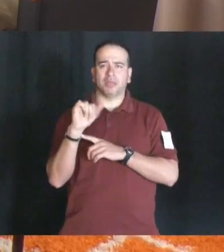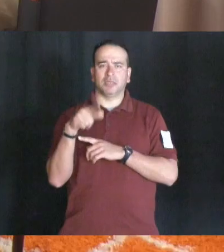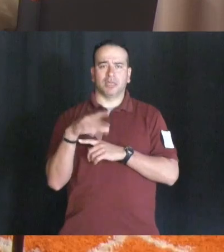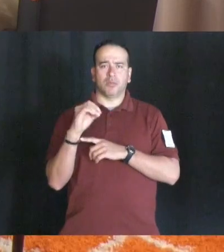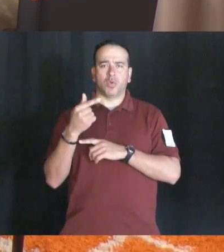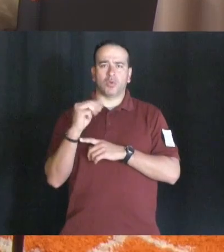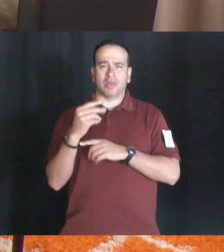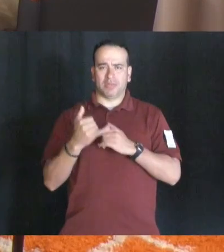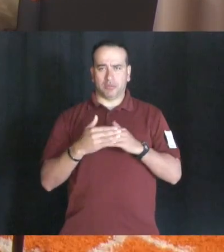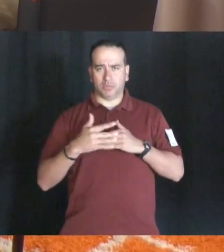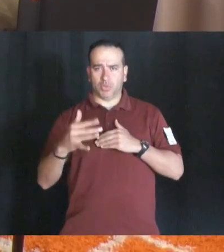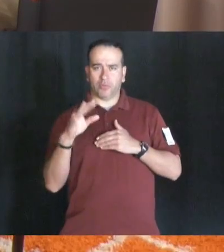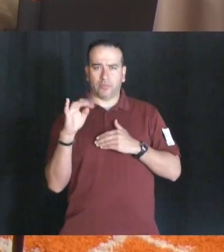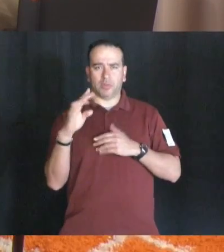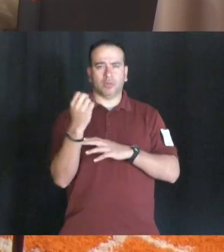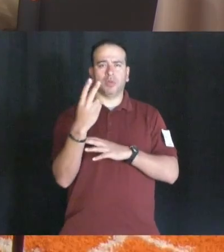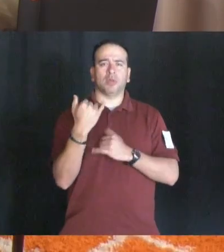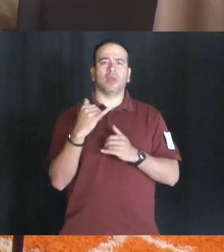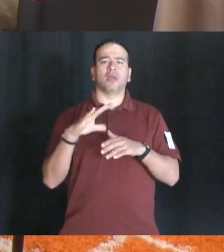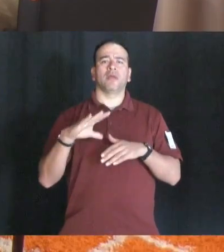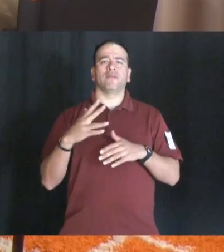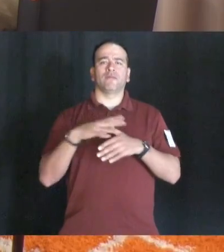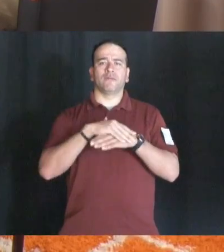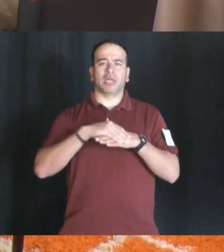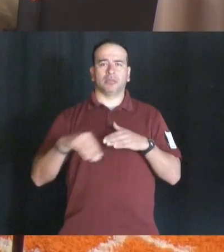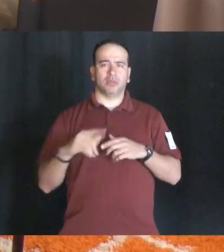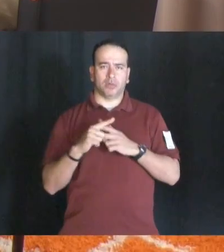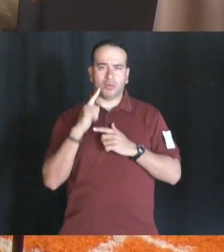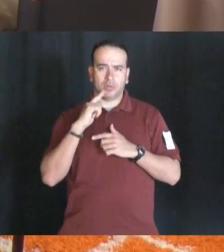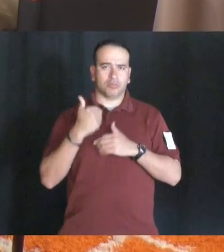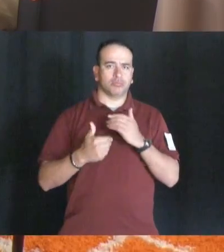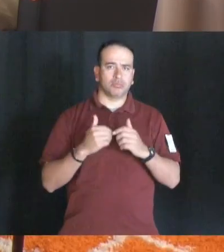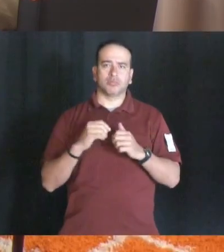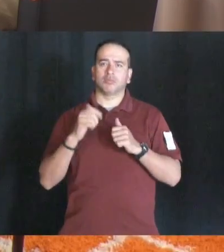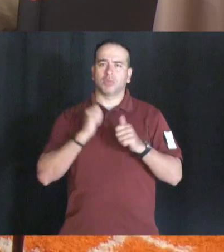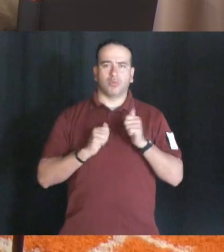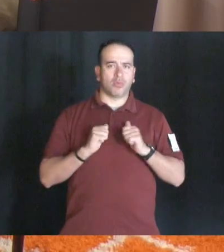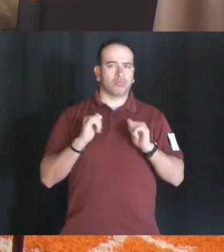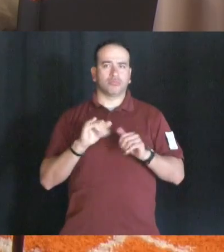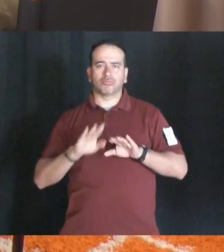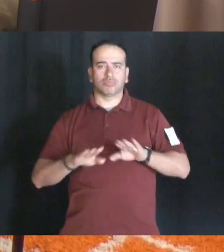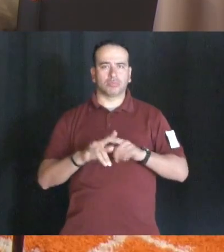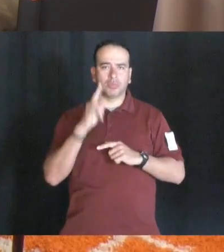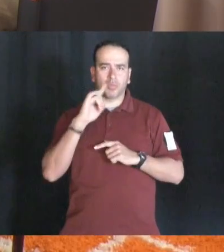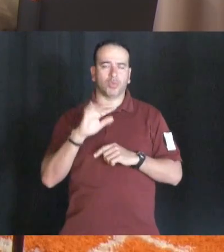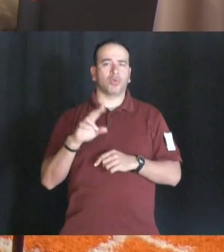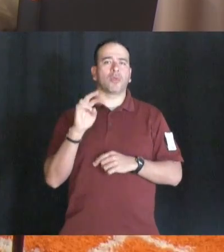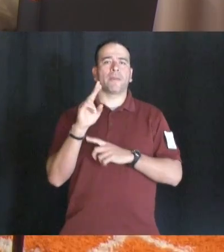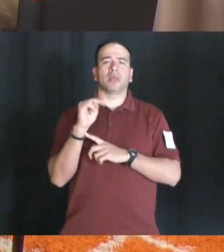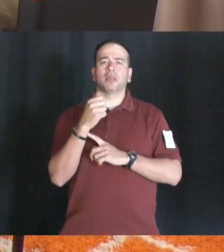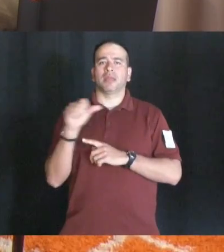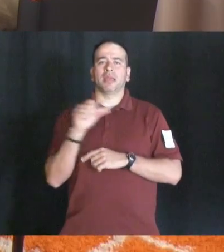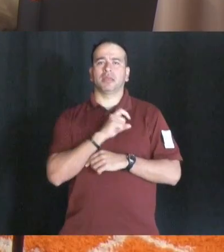February 12th for only five dollars the step in Braves will perform a special step for your Valentine see any member of the step